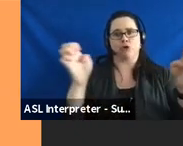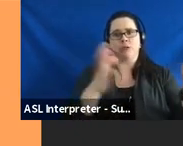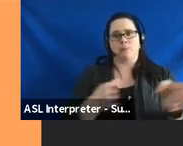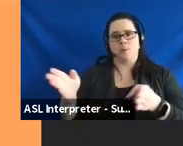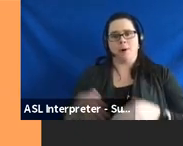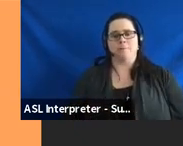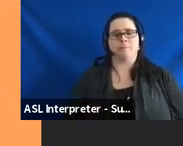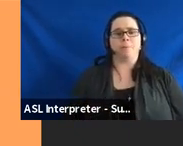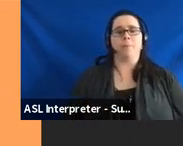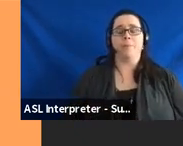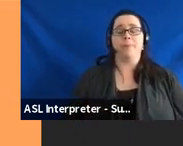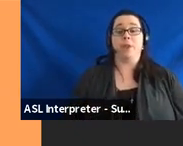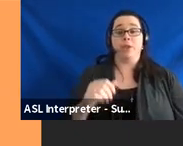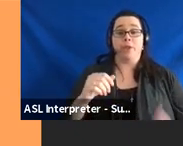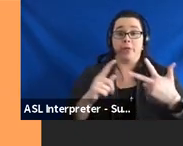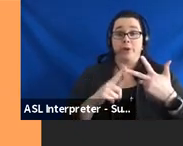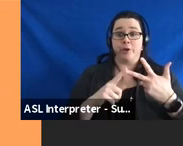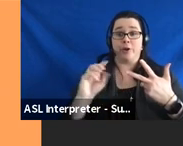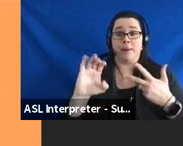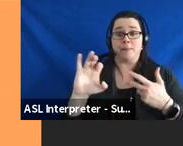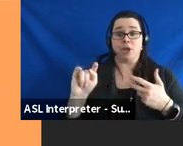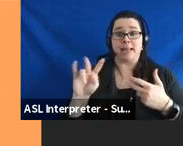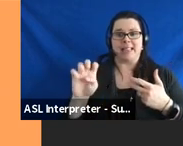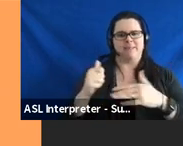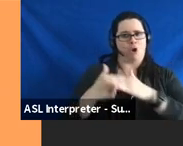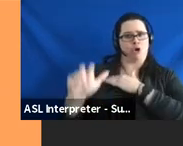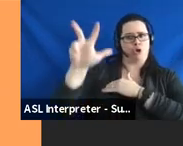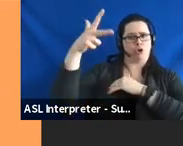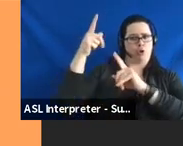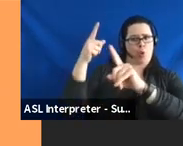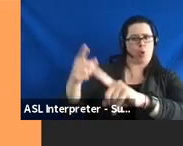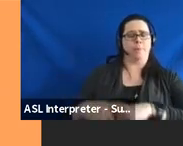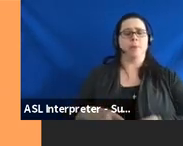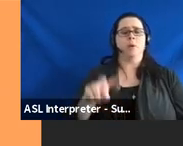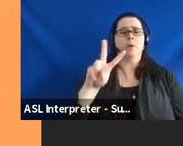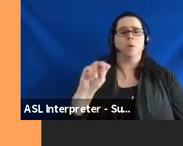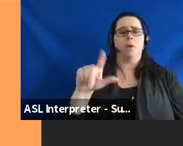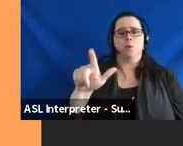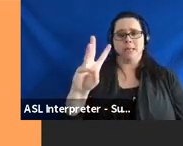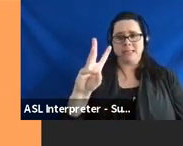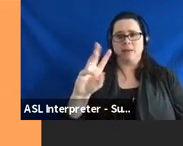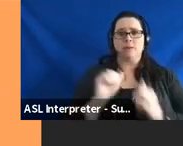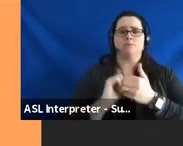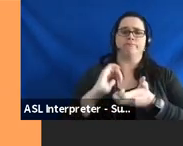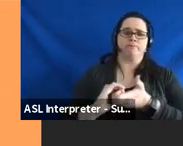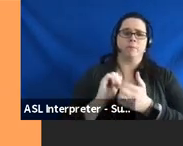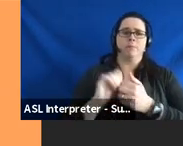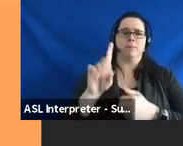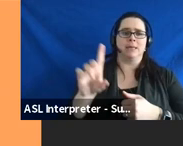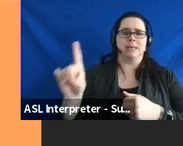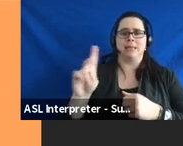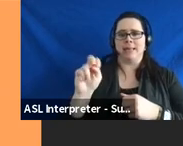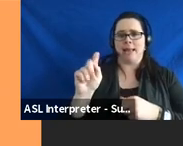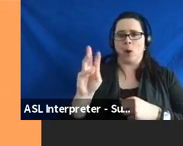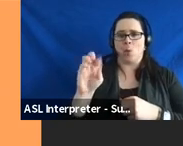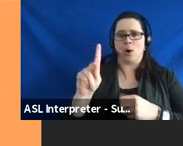And then our last objective under here, by 2026, in collaboration with our DD network partners and the